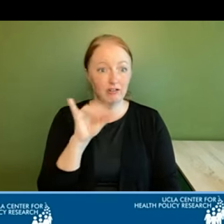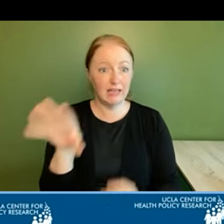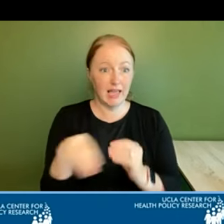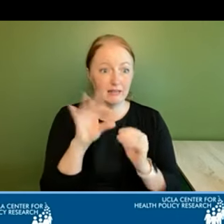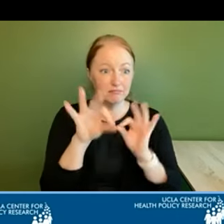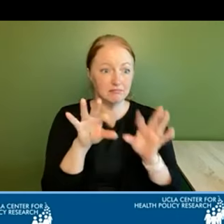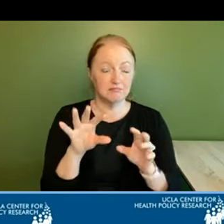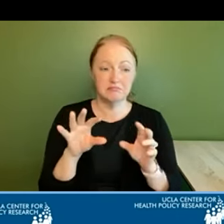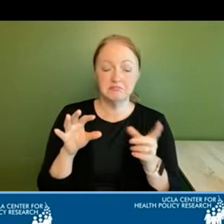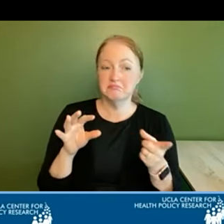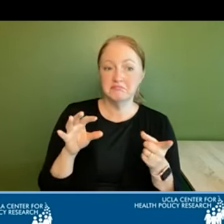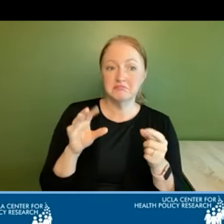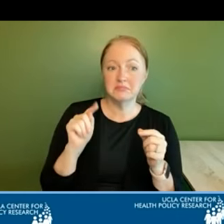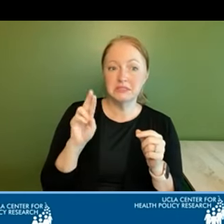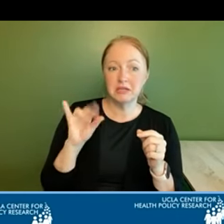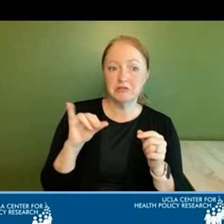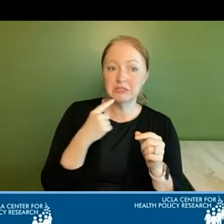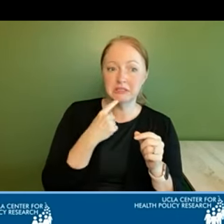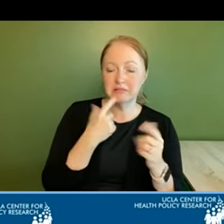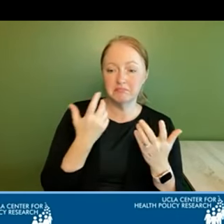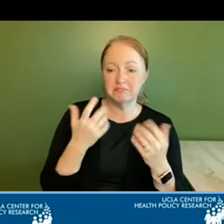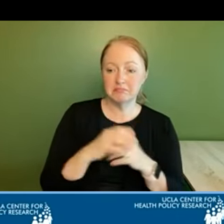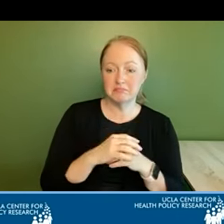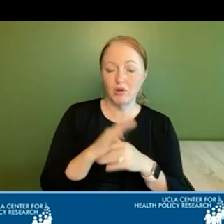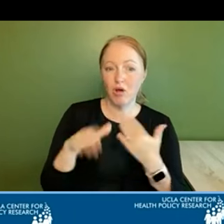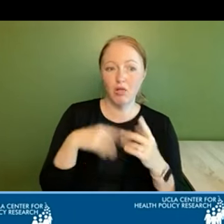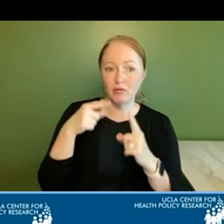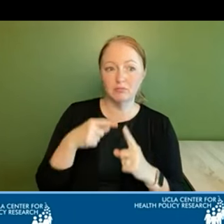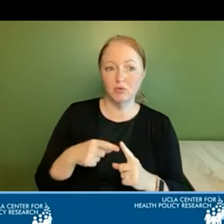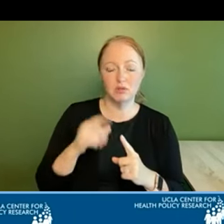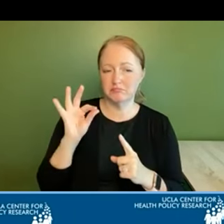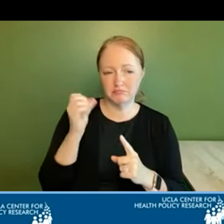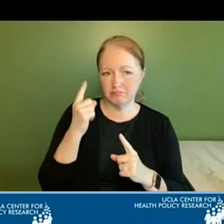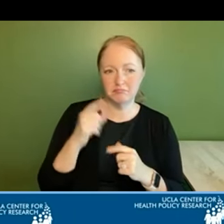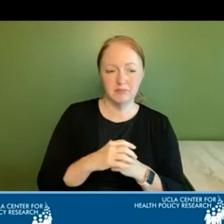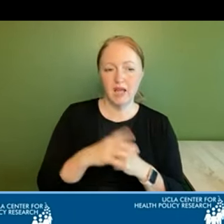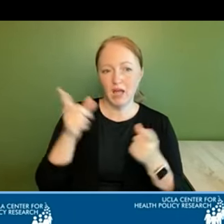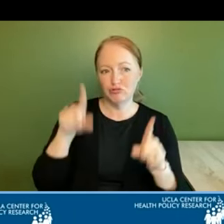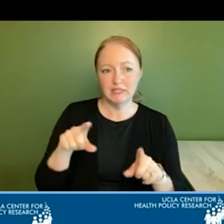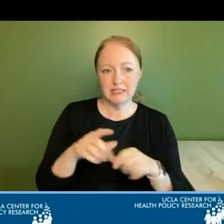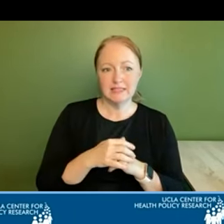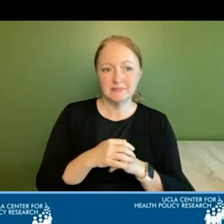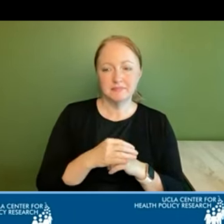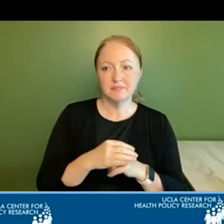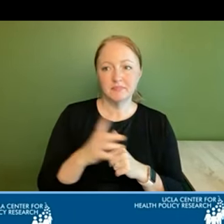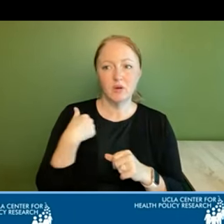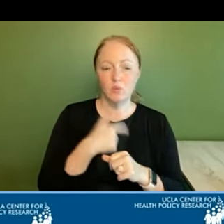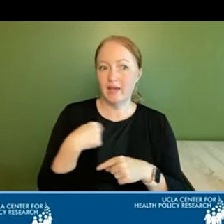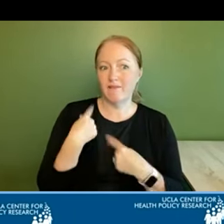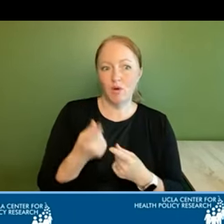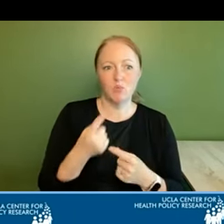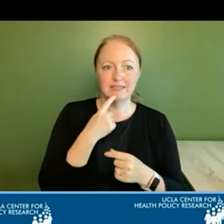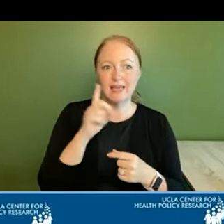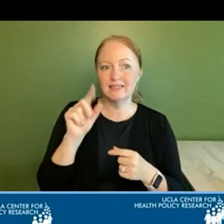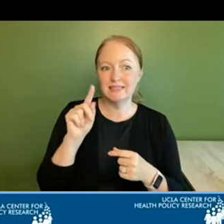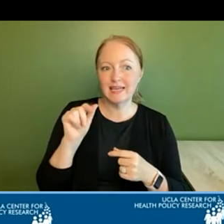on my i think all those points were very well taken and i agree and we have always said that the data